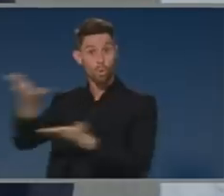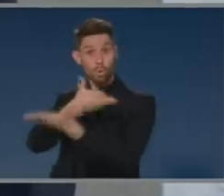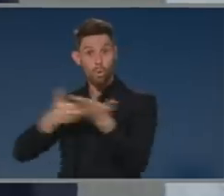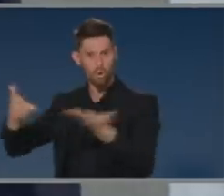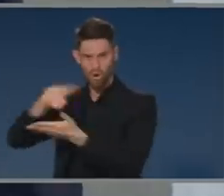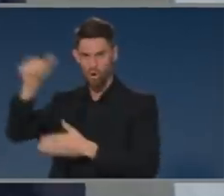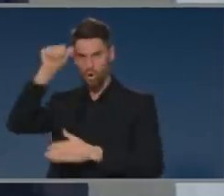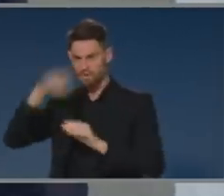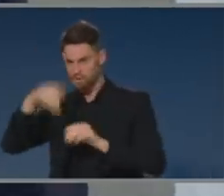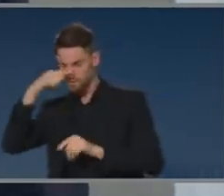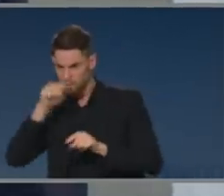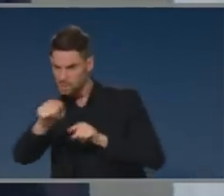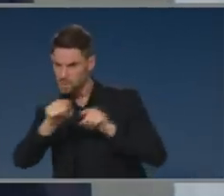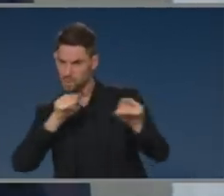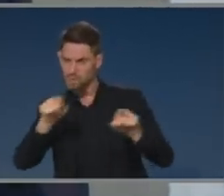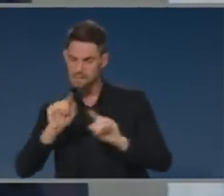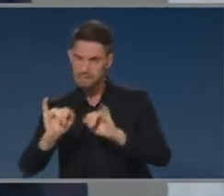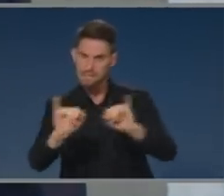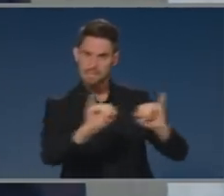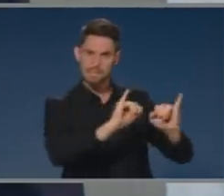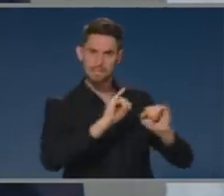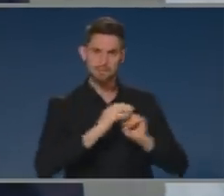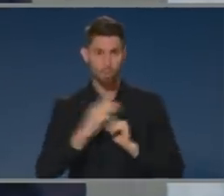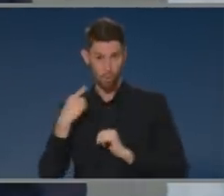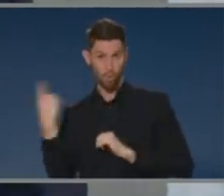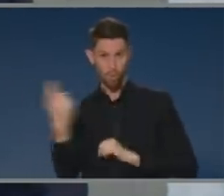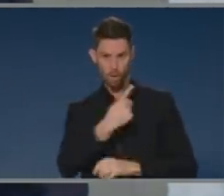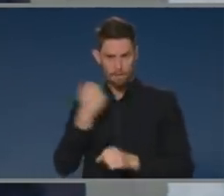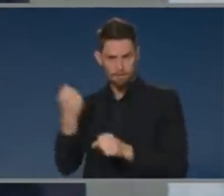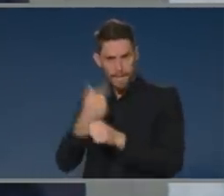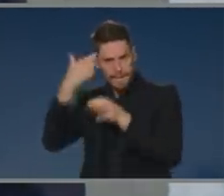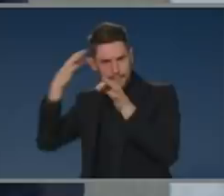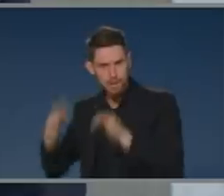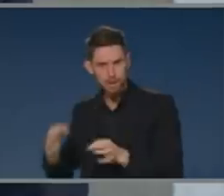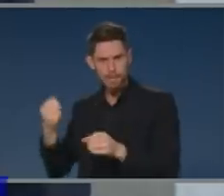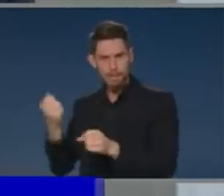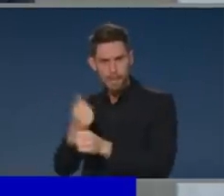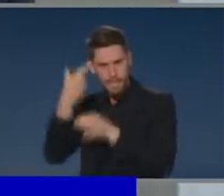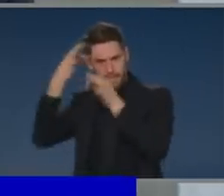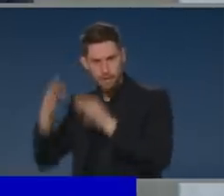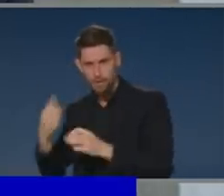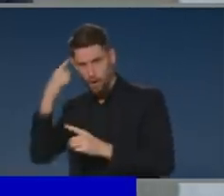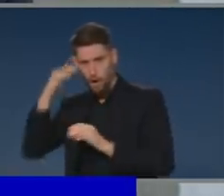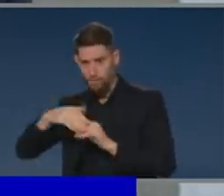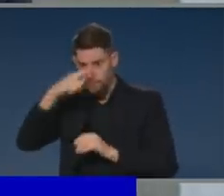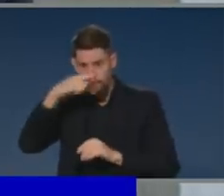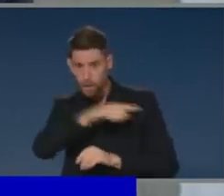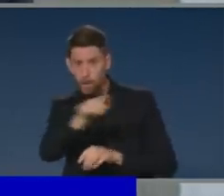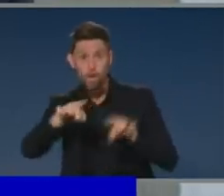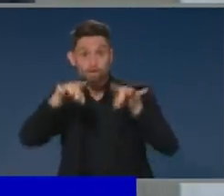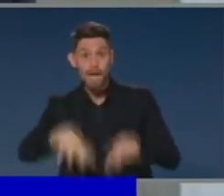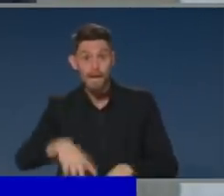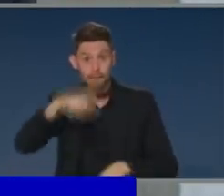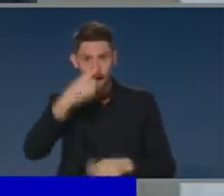And they have made difficult decisions together to protect the health of Australians, but also to protect